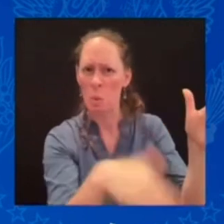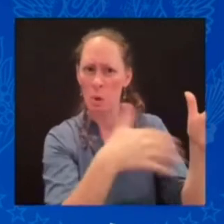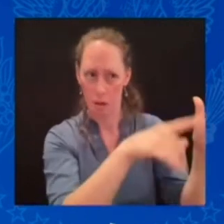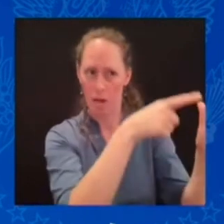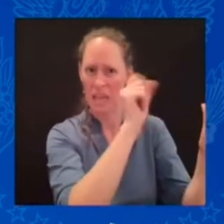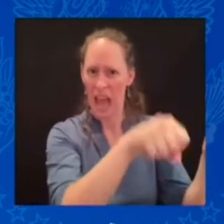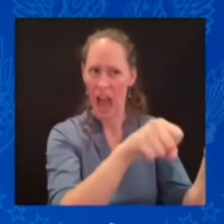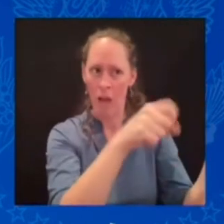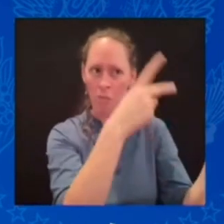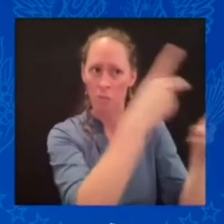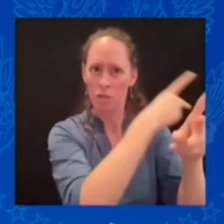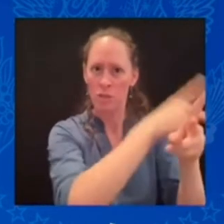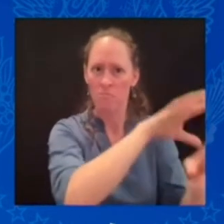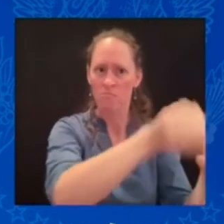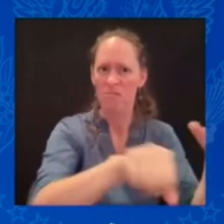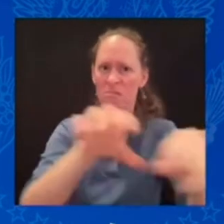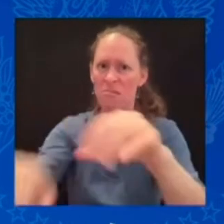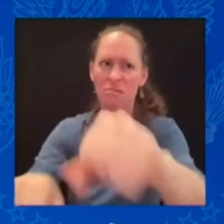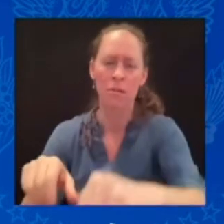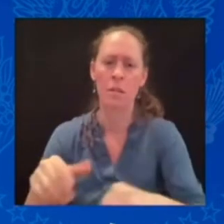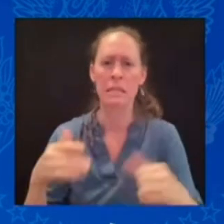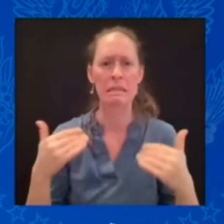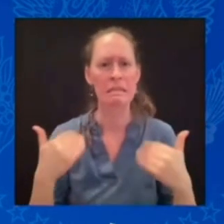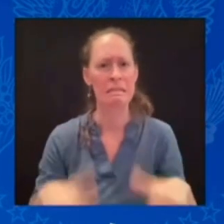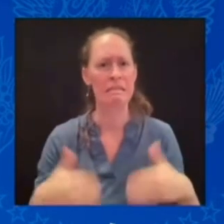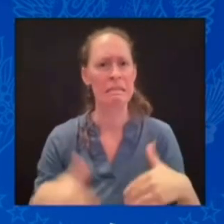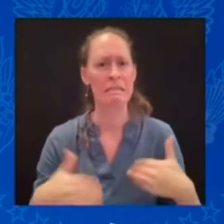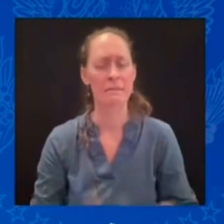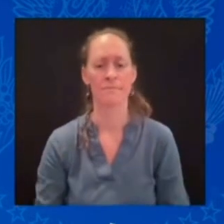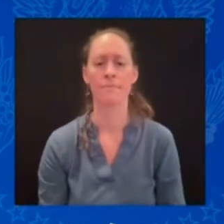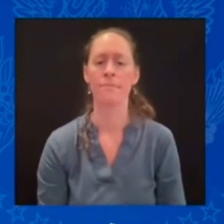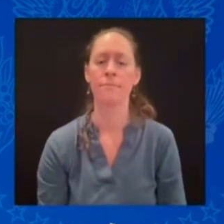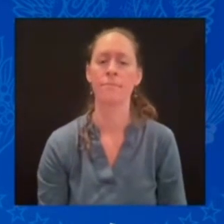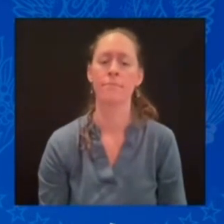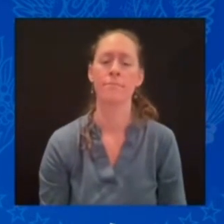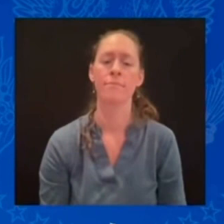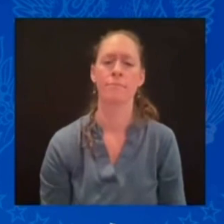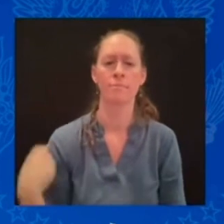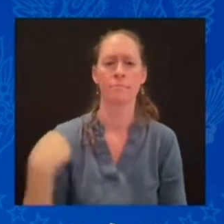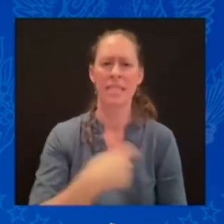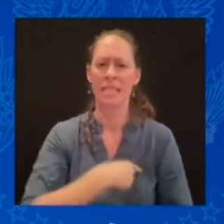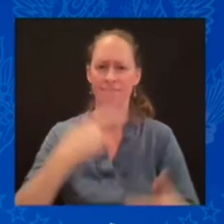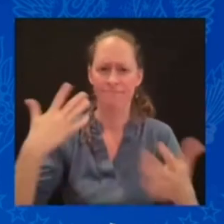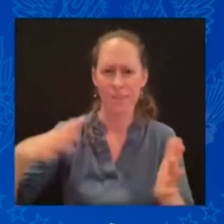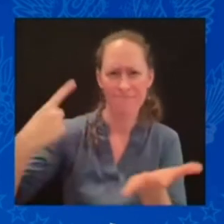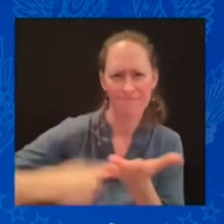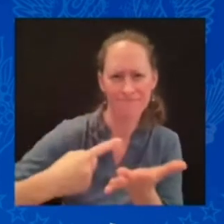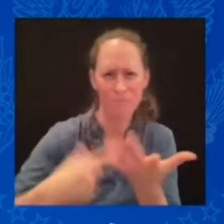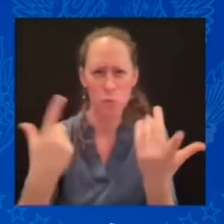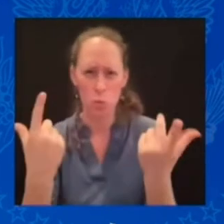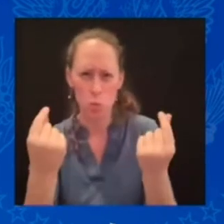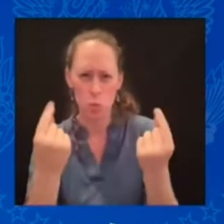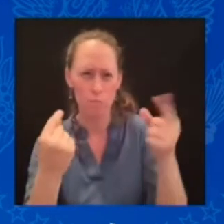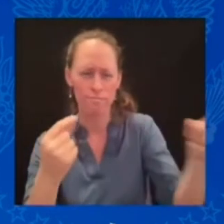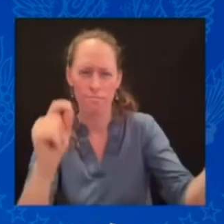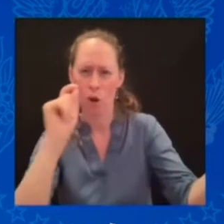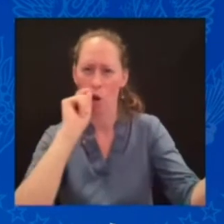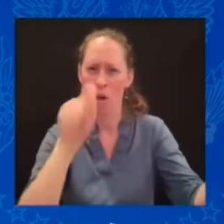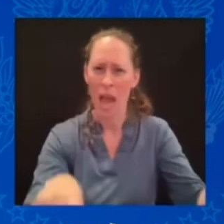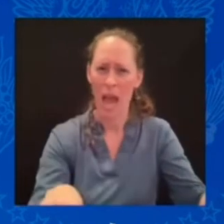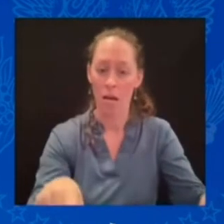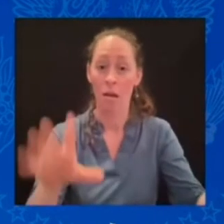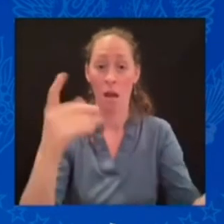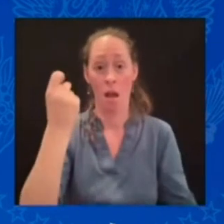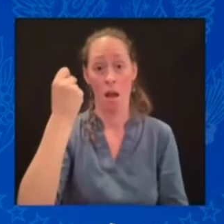Allies also agreed to lift the membership action plan that's usually required before you could be admitted from